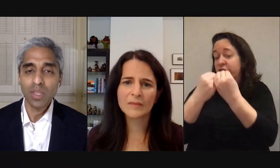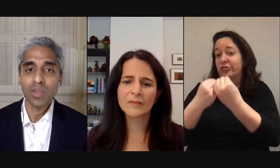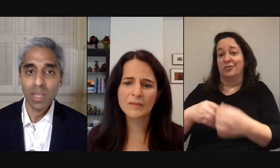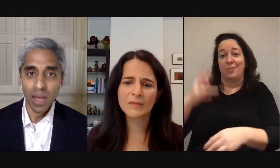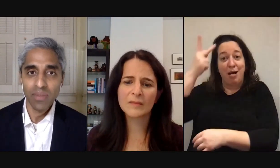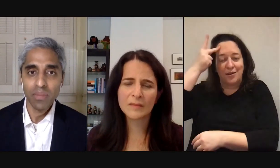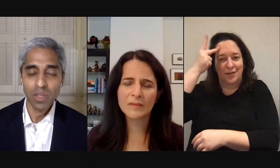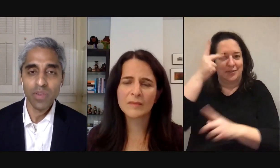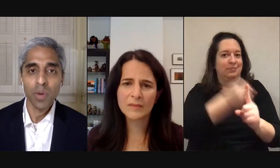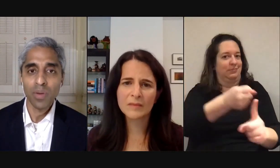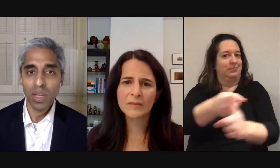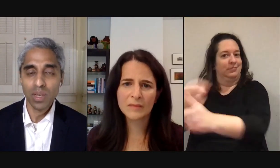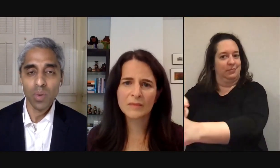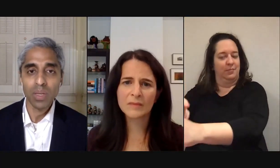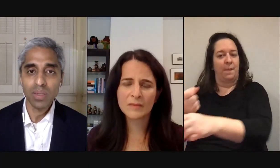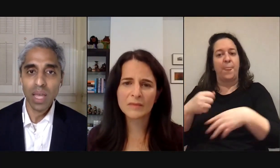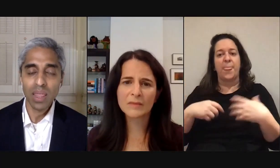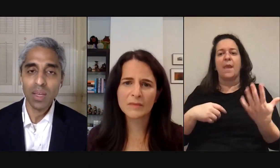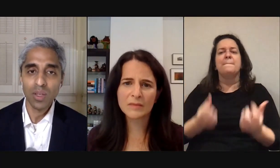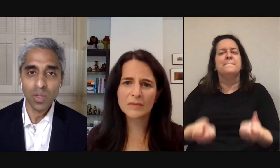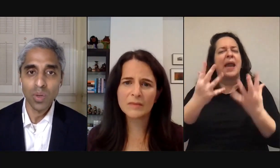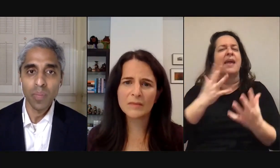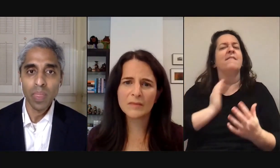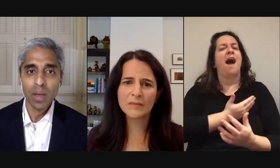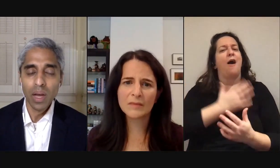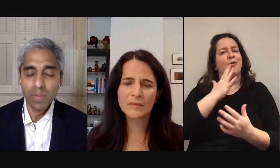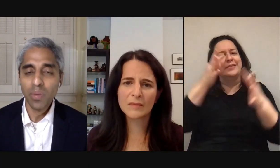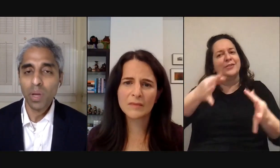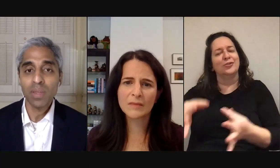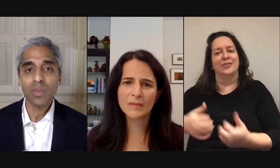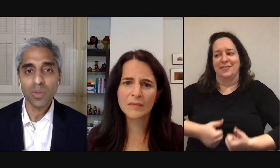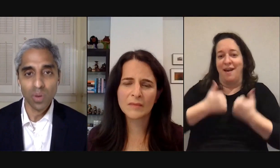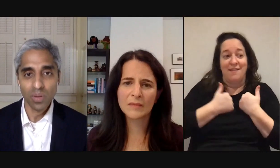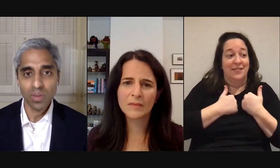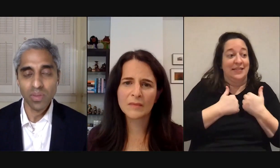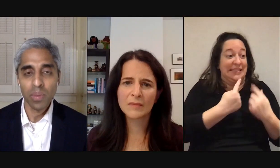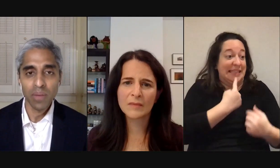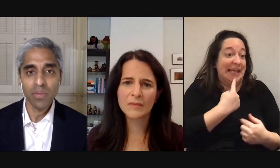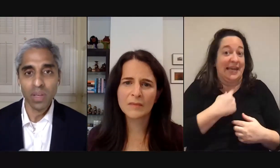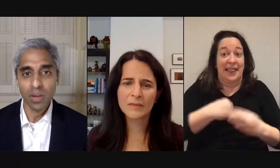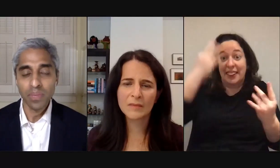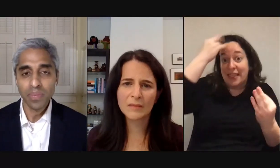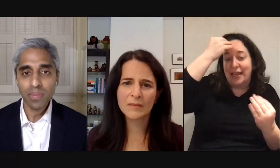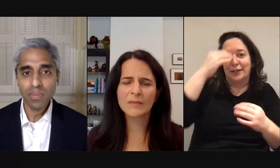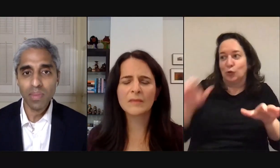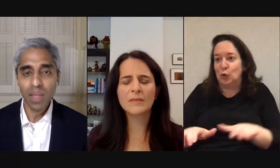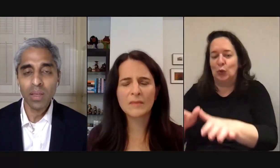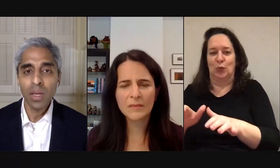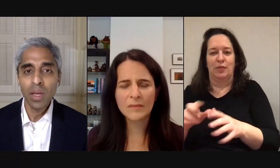decisions in life much of our motivation and what we say think and do comes from one of these two sources from love or fear